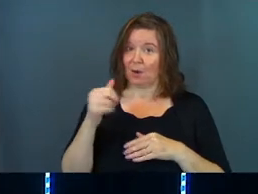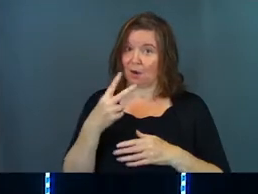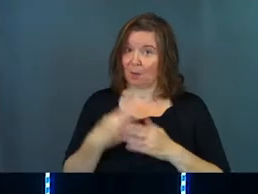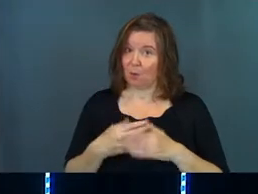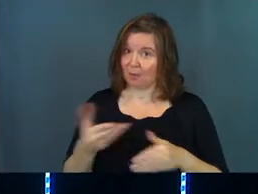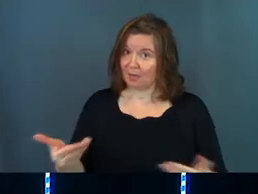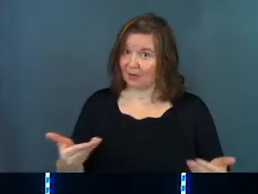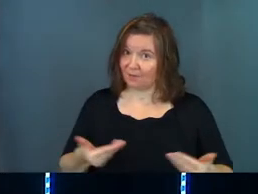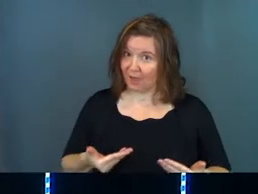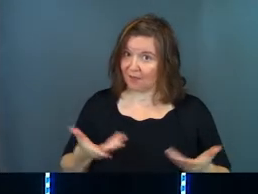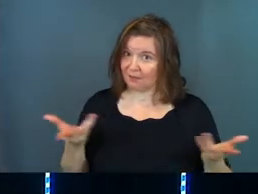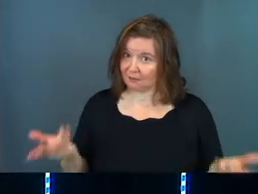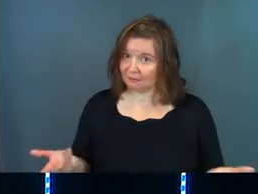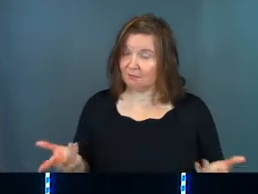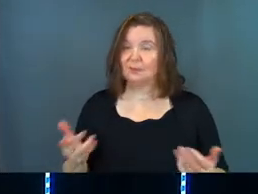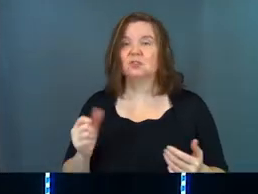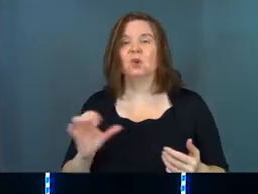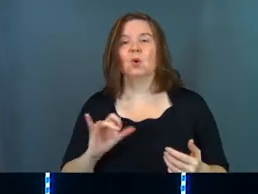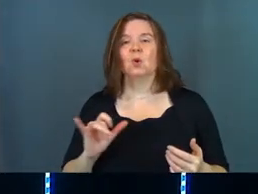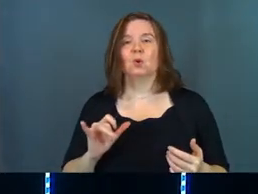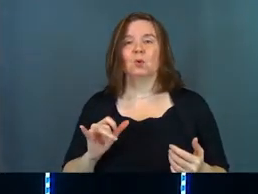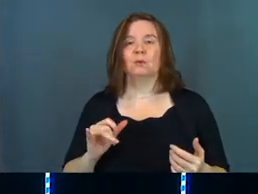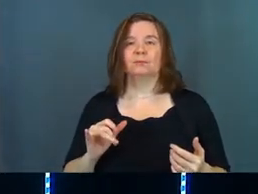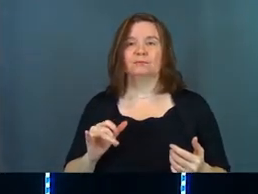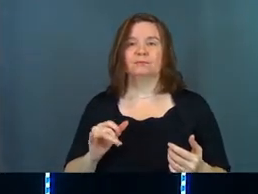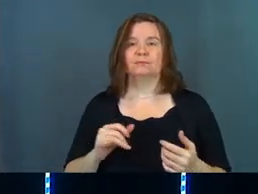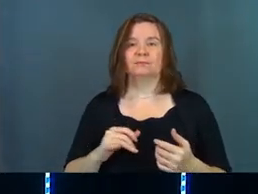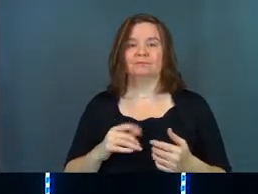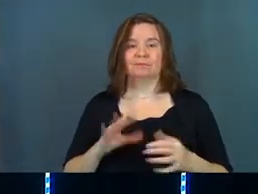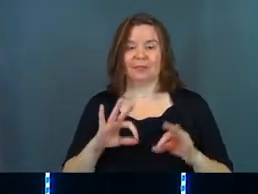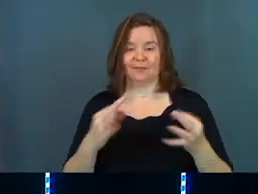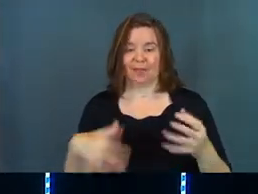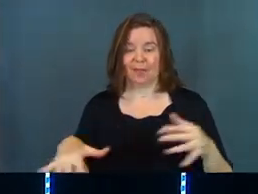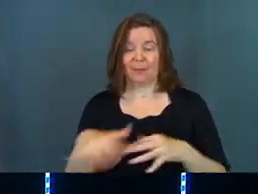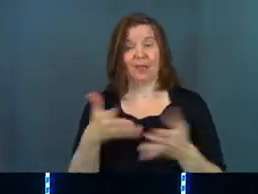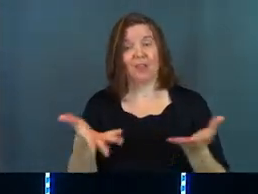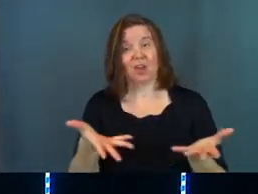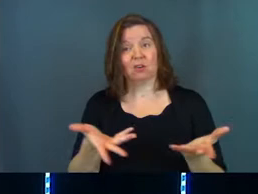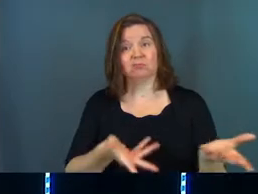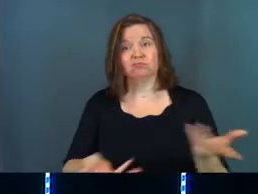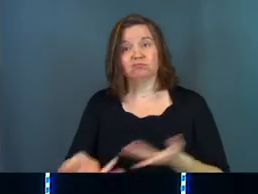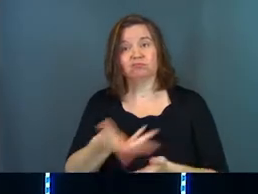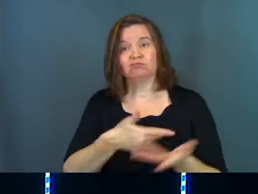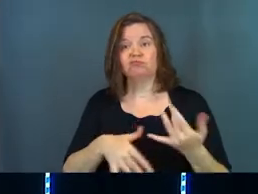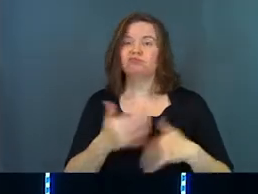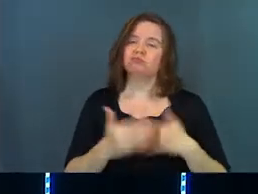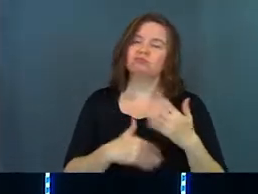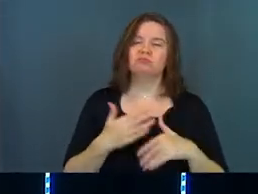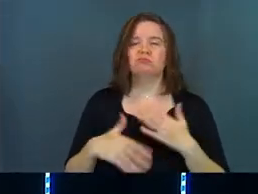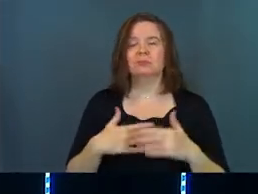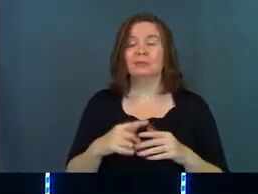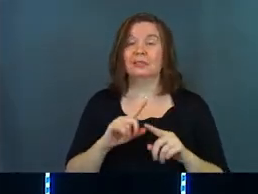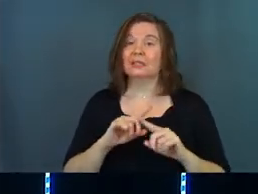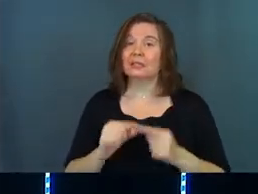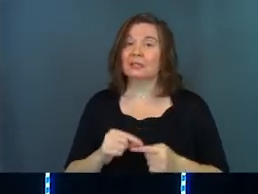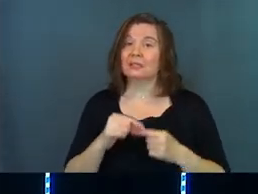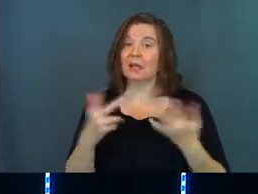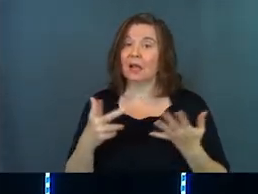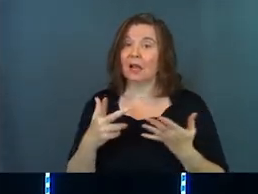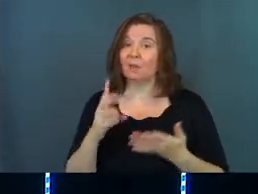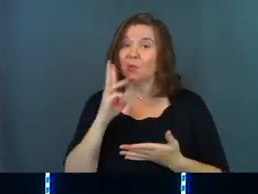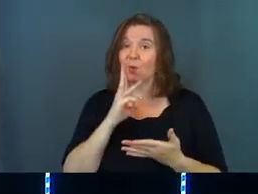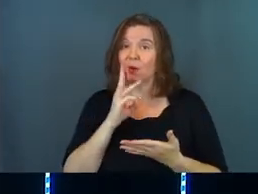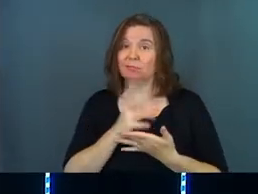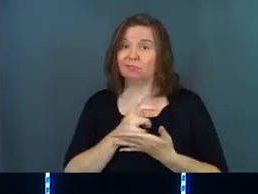had both been invited to this. So it's kind of an extension of their family and they're there and everything's going great, except they run out of wine.